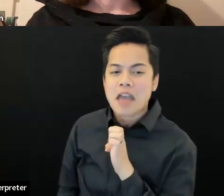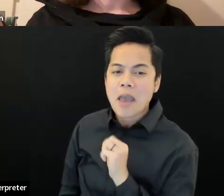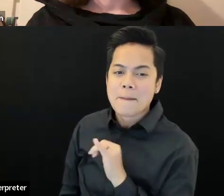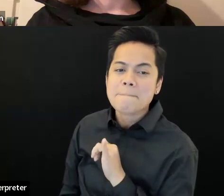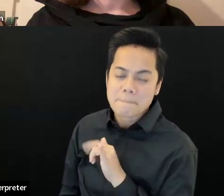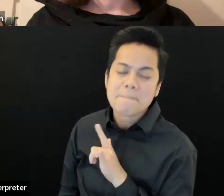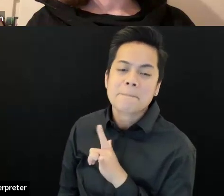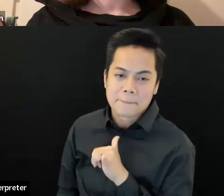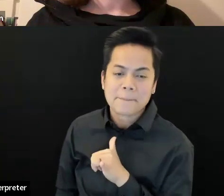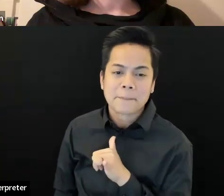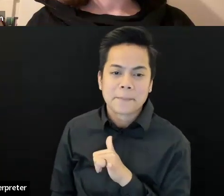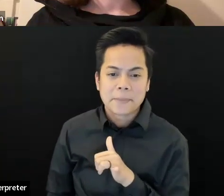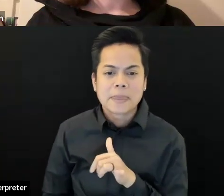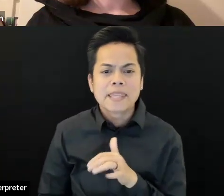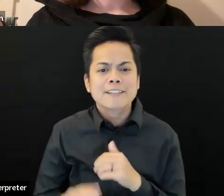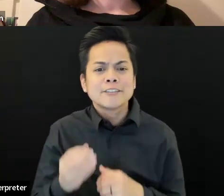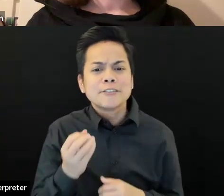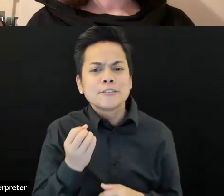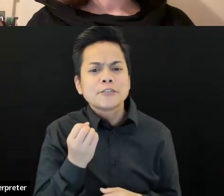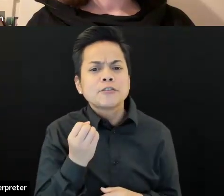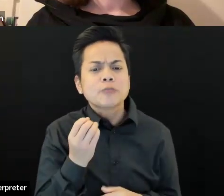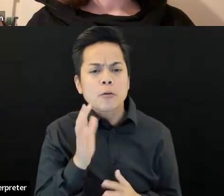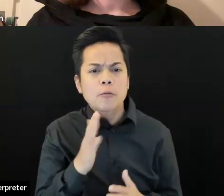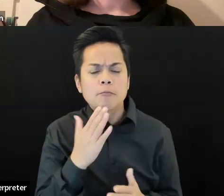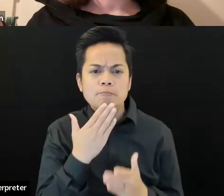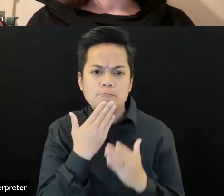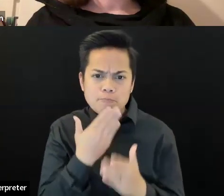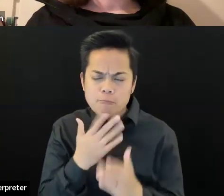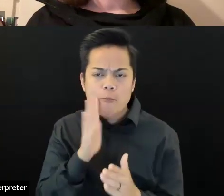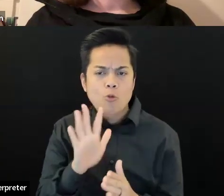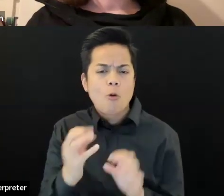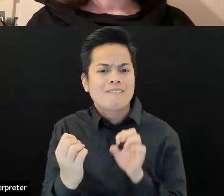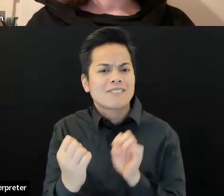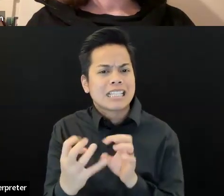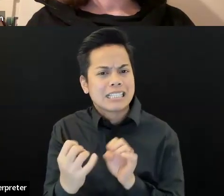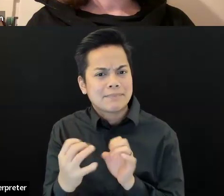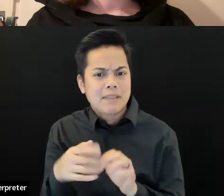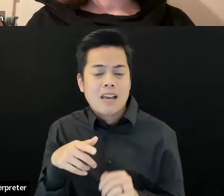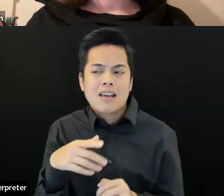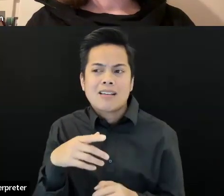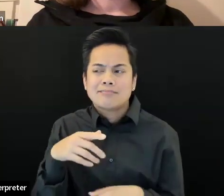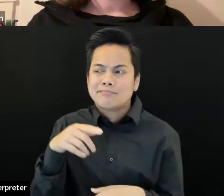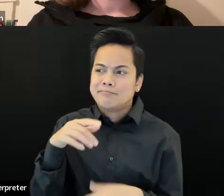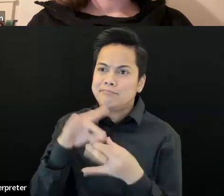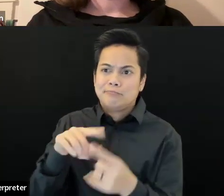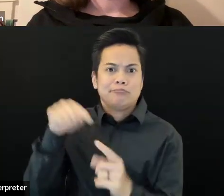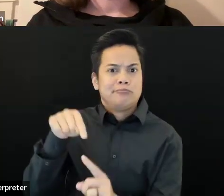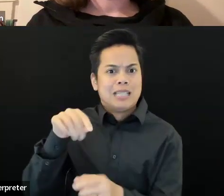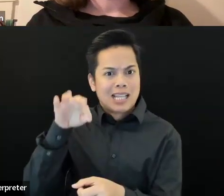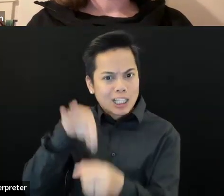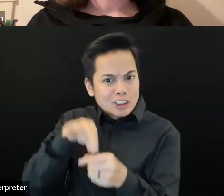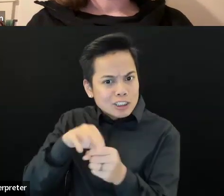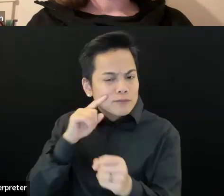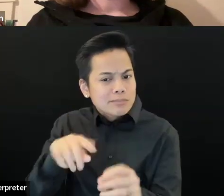this is just one of many pieces of collecting community feedback, including a survey that will be going out the focus groups